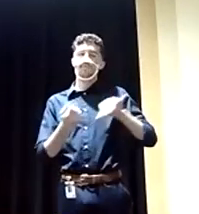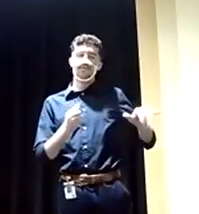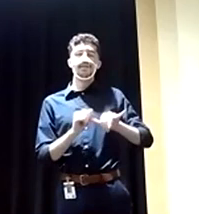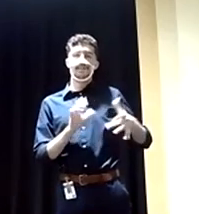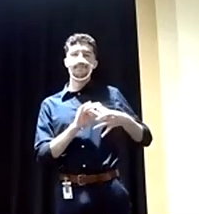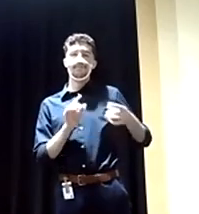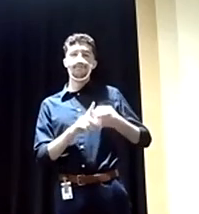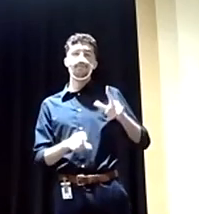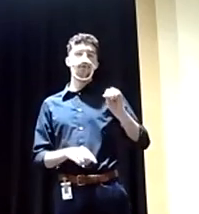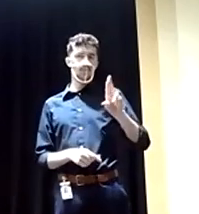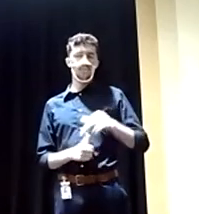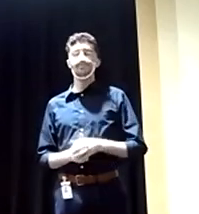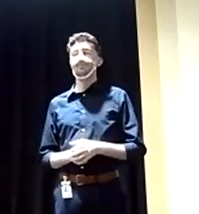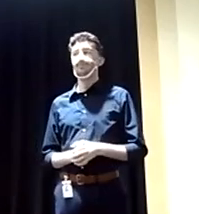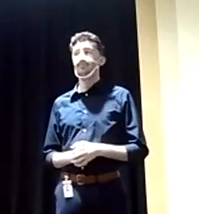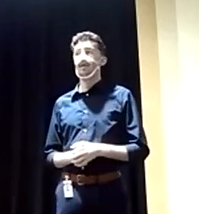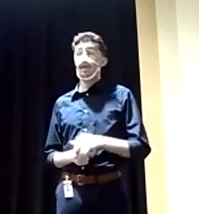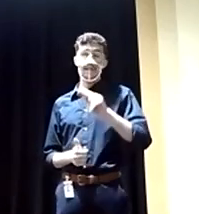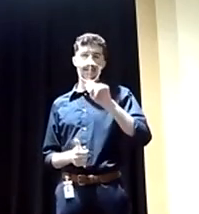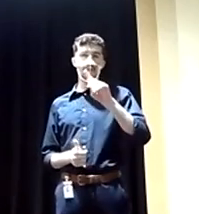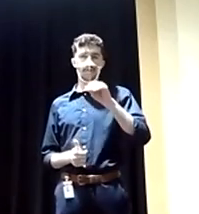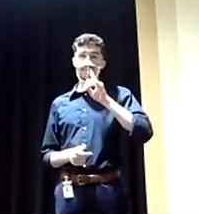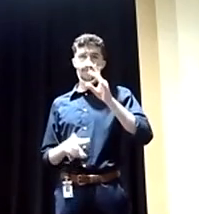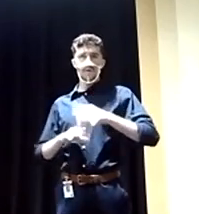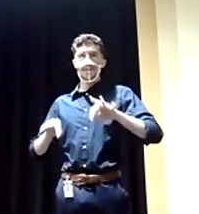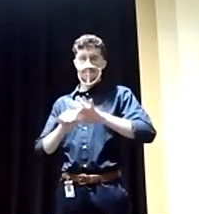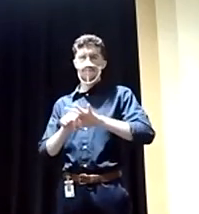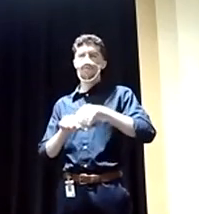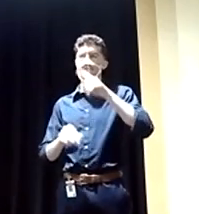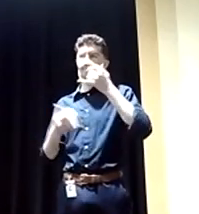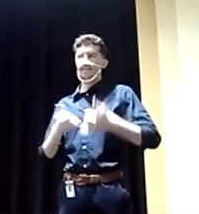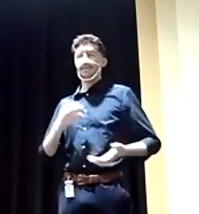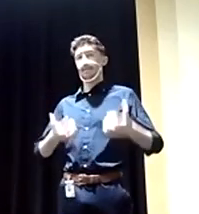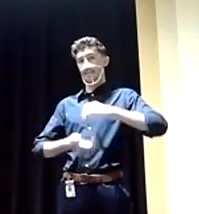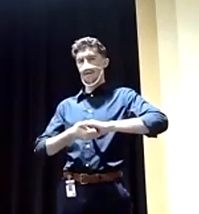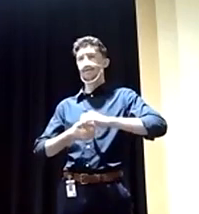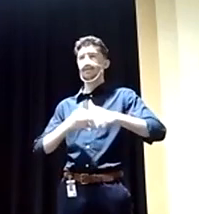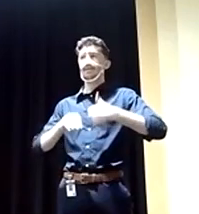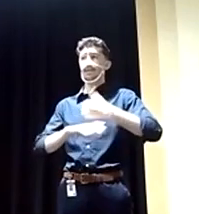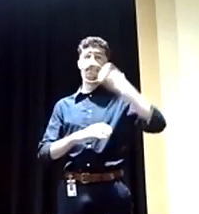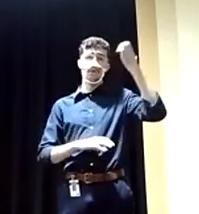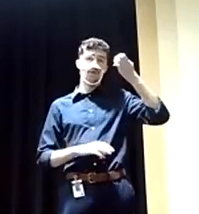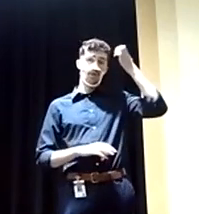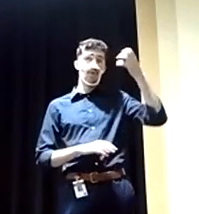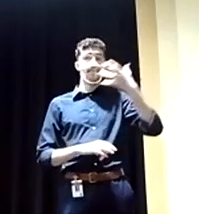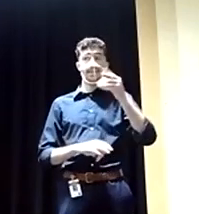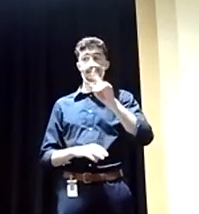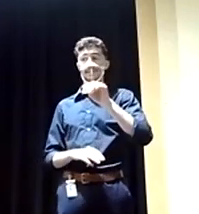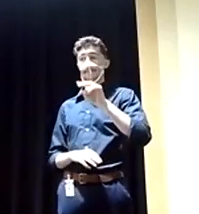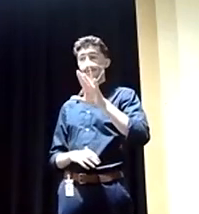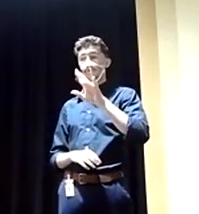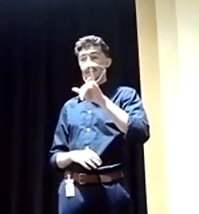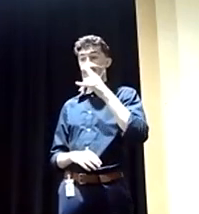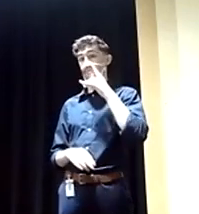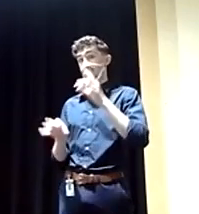terms. NATO has been a key strategic alliance that has helped make Europe and in turn democracy and